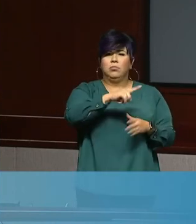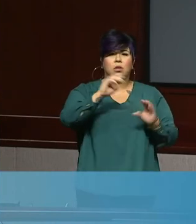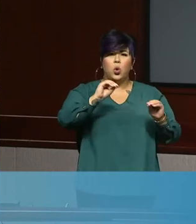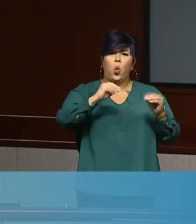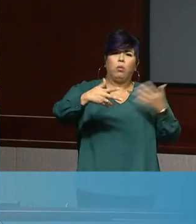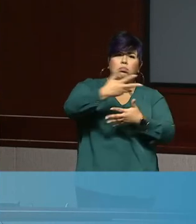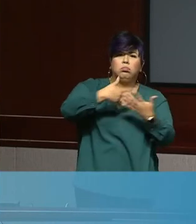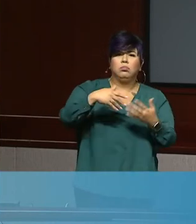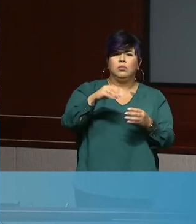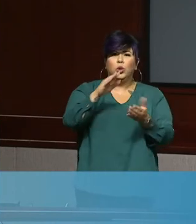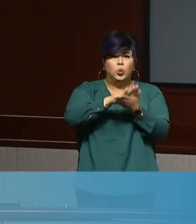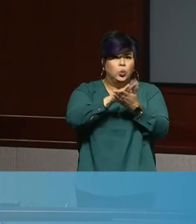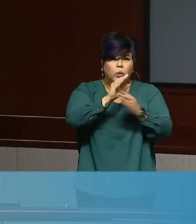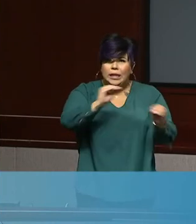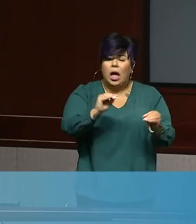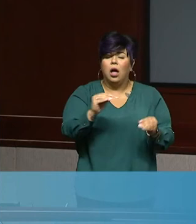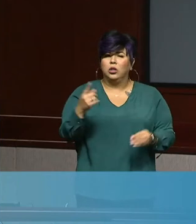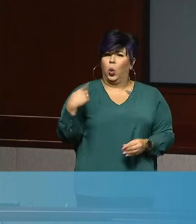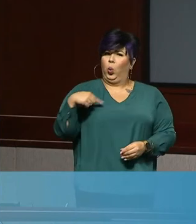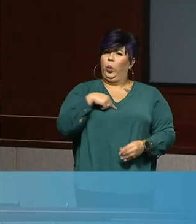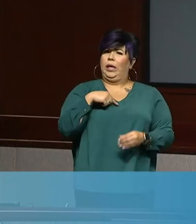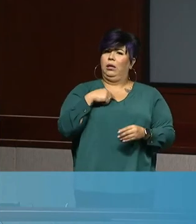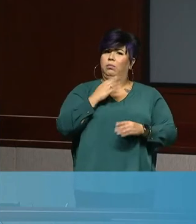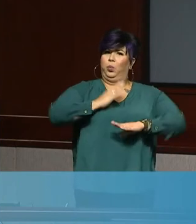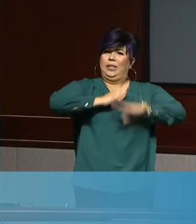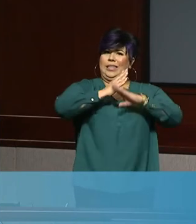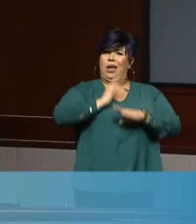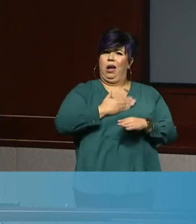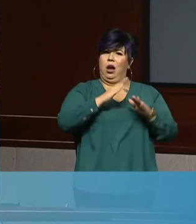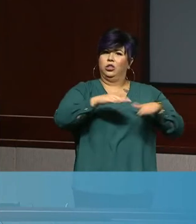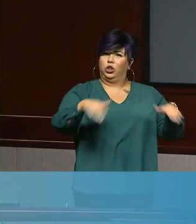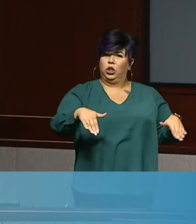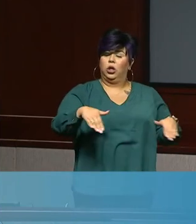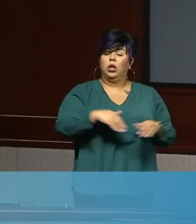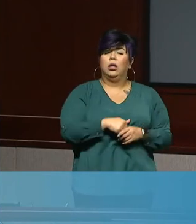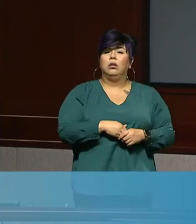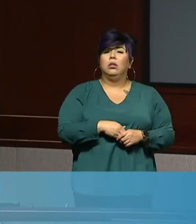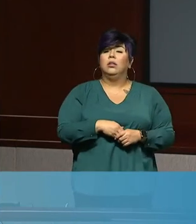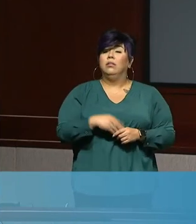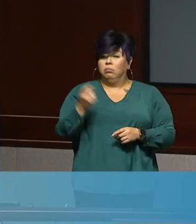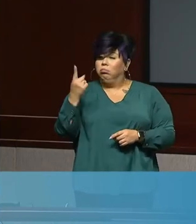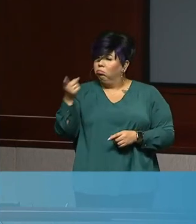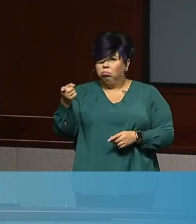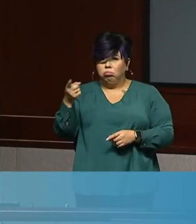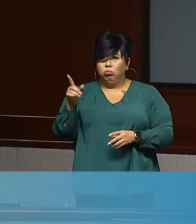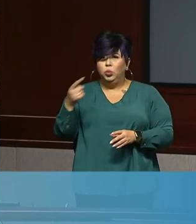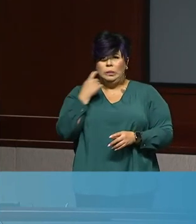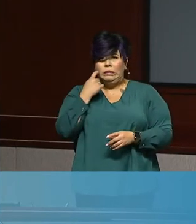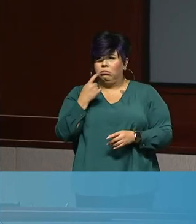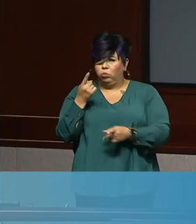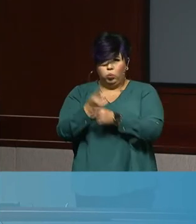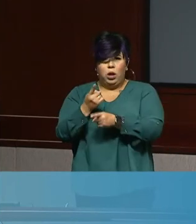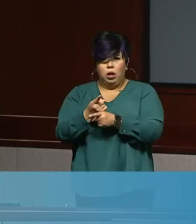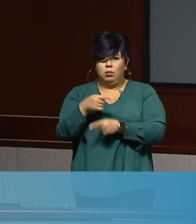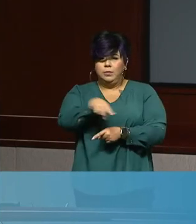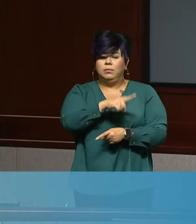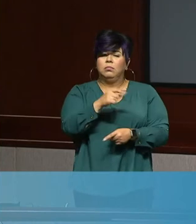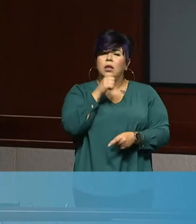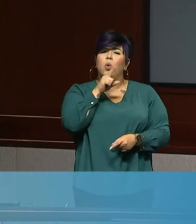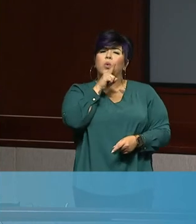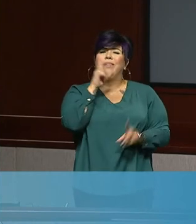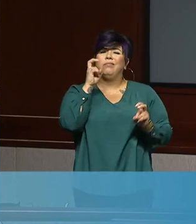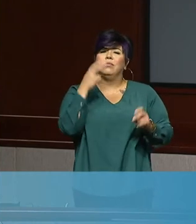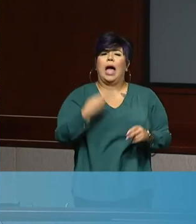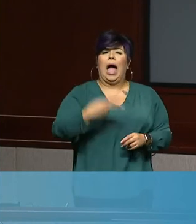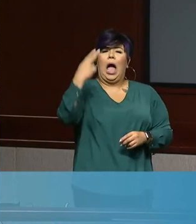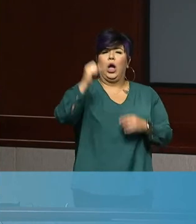and we've worked really hard to protect our kids in particular. Um, as you mentioned, they typically do not have, um, the high risk factors that have